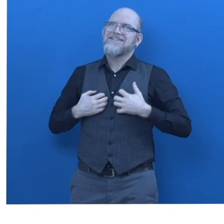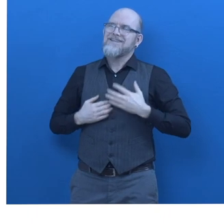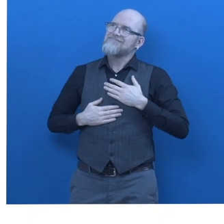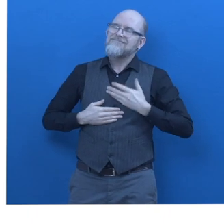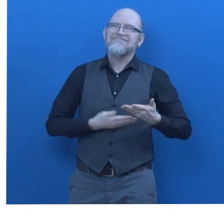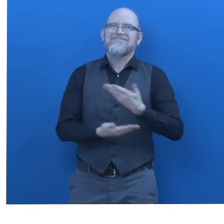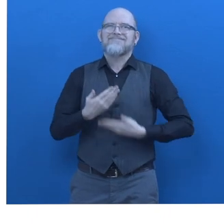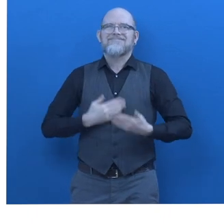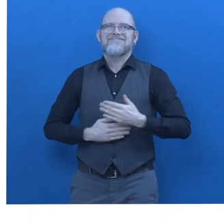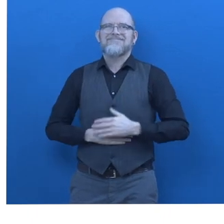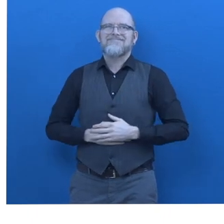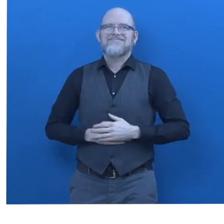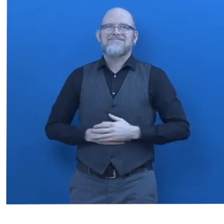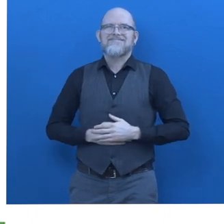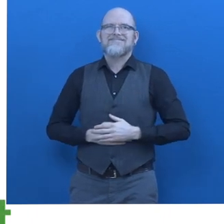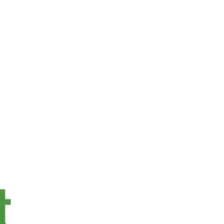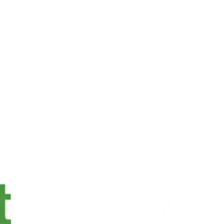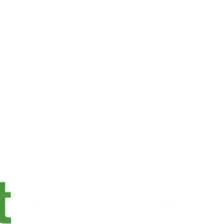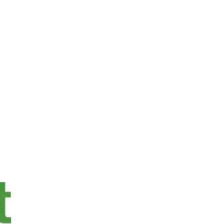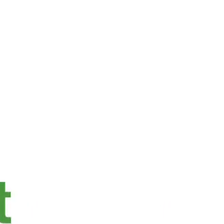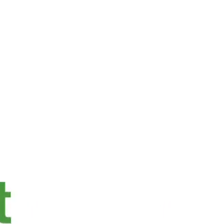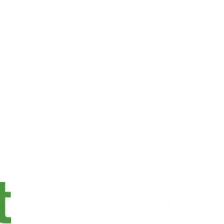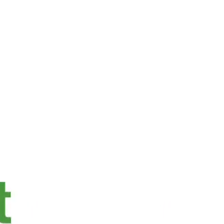project for a world without barriers